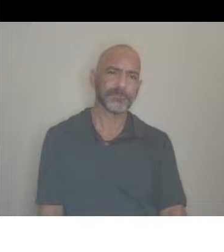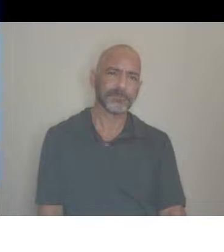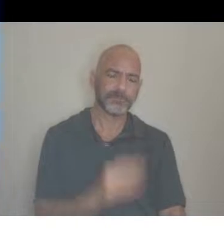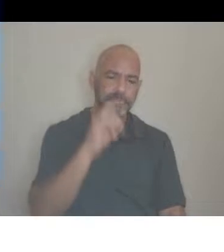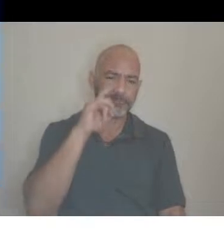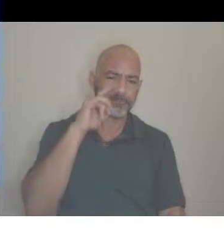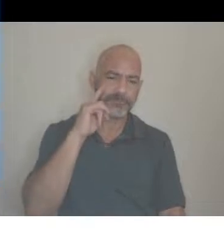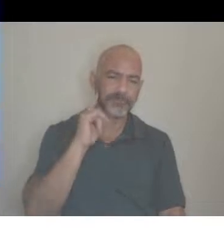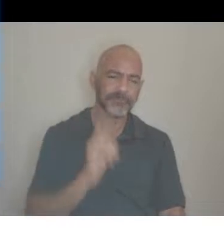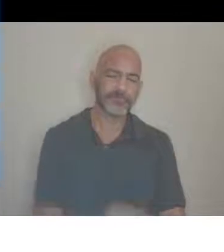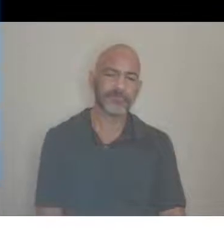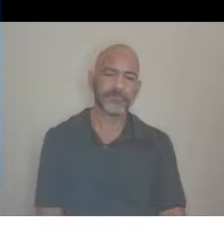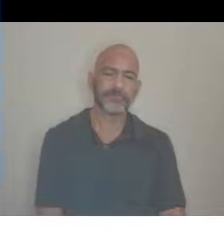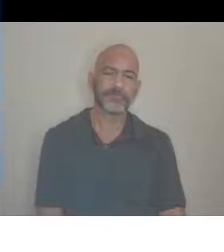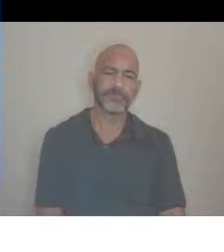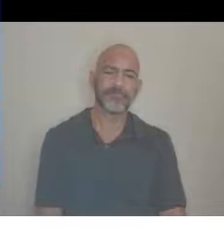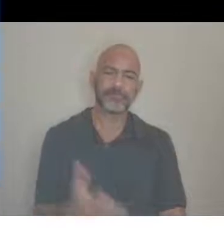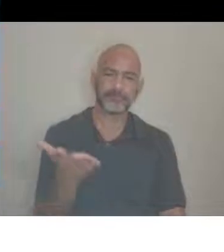Um,